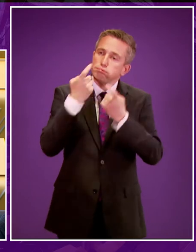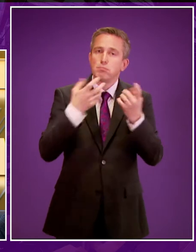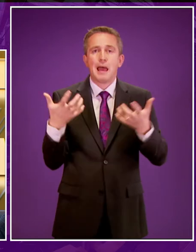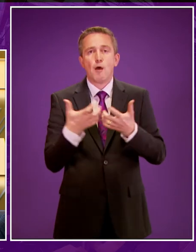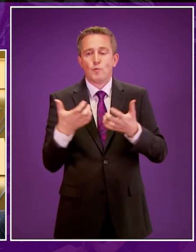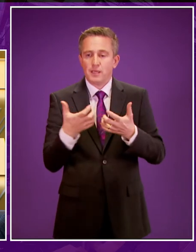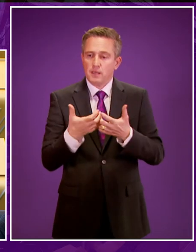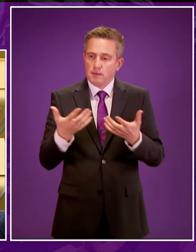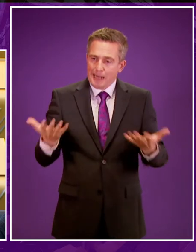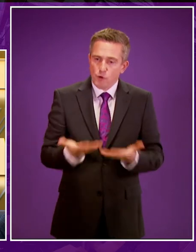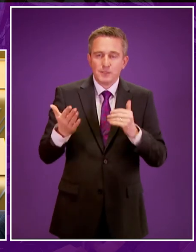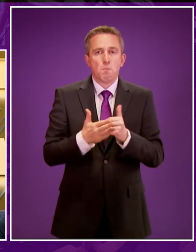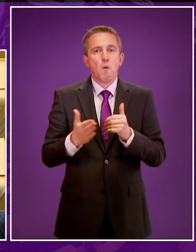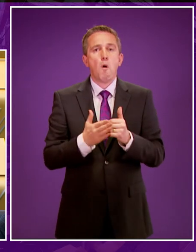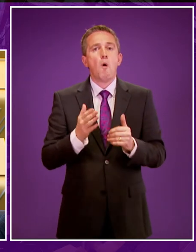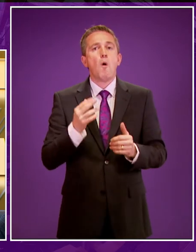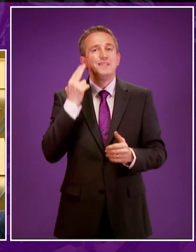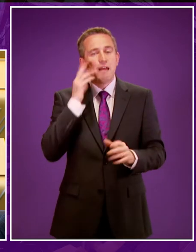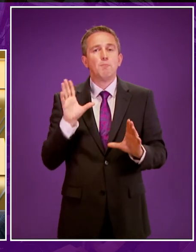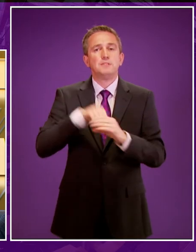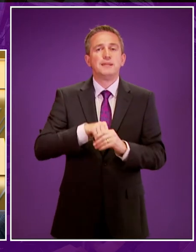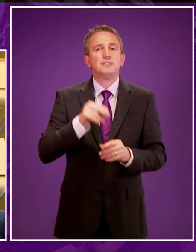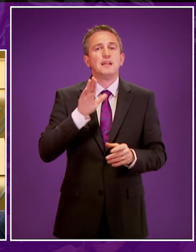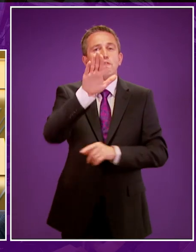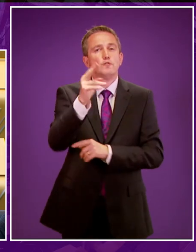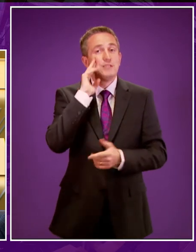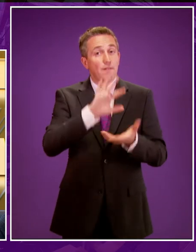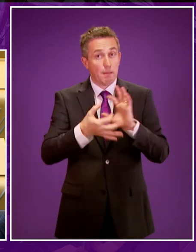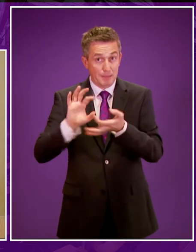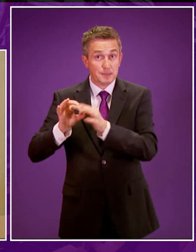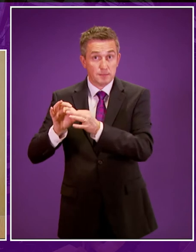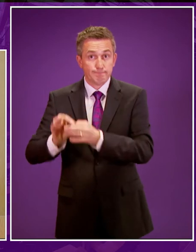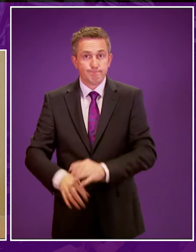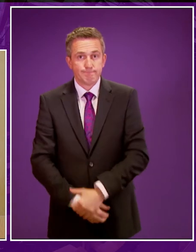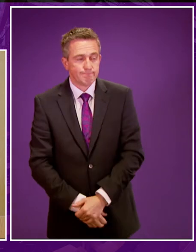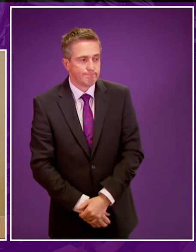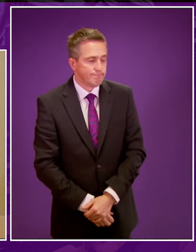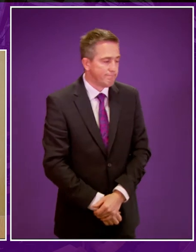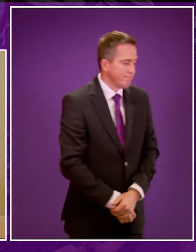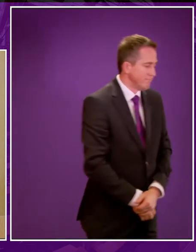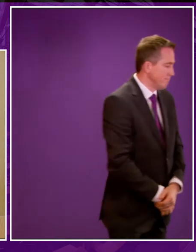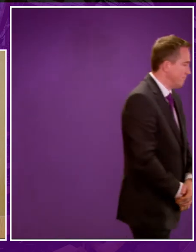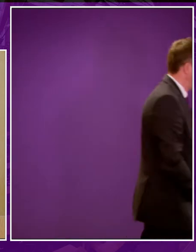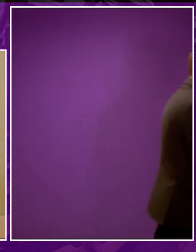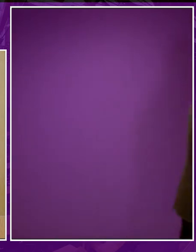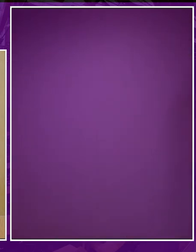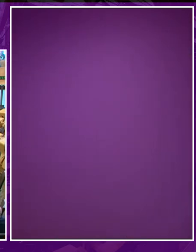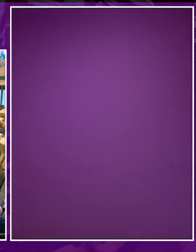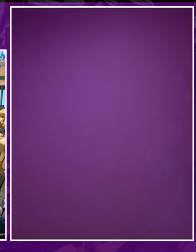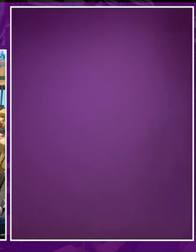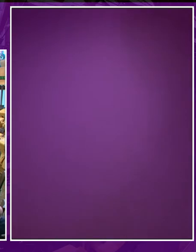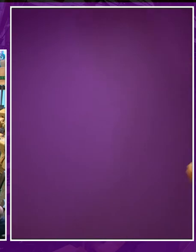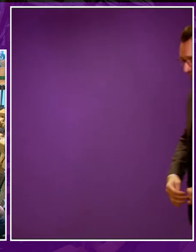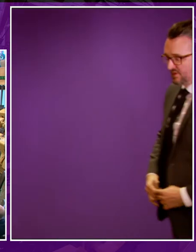participation in the Deaf Olympics and I'll get back to him in writing in relation to that. Thank you. Graham Dee to be followed by Michel